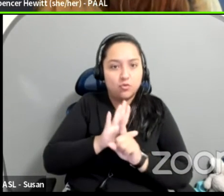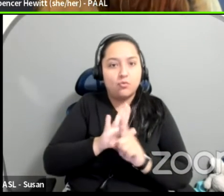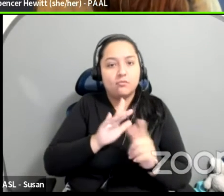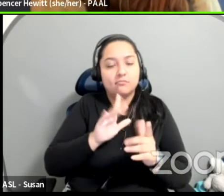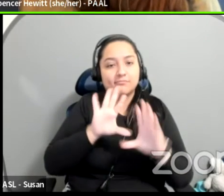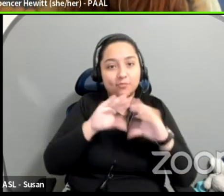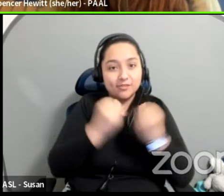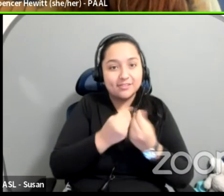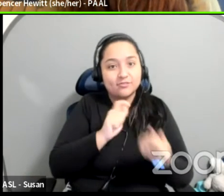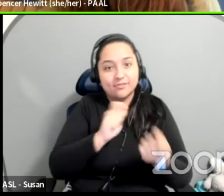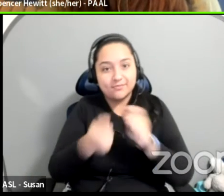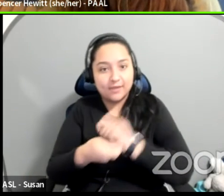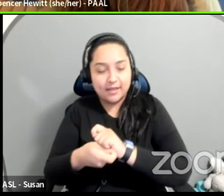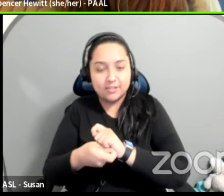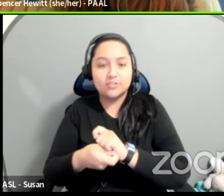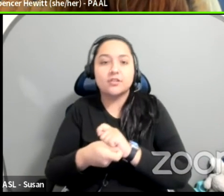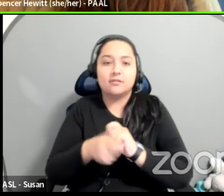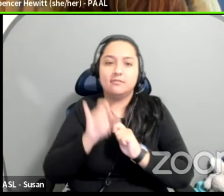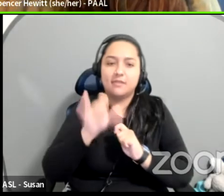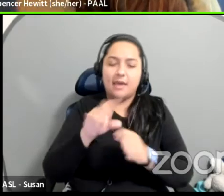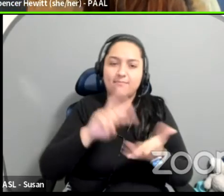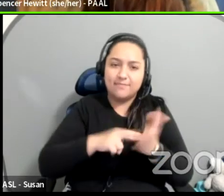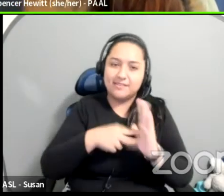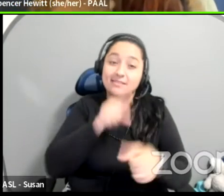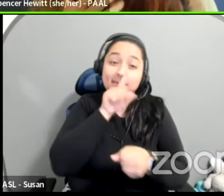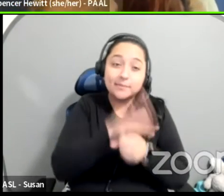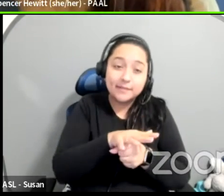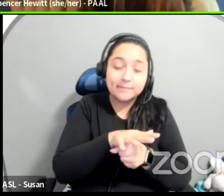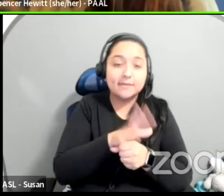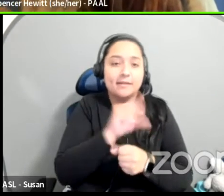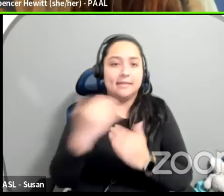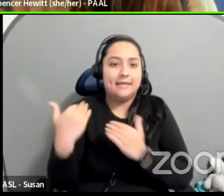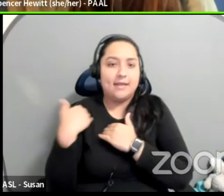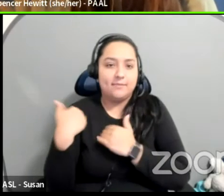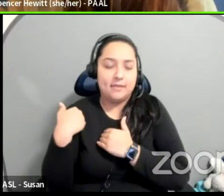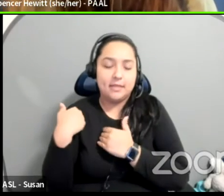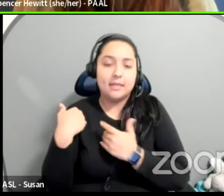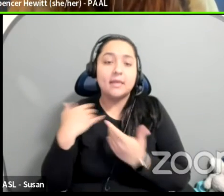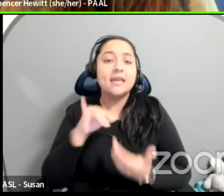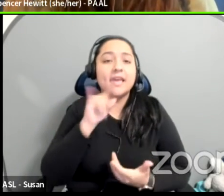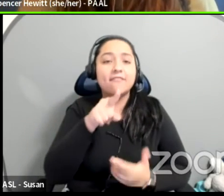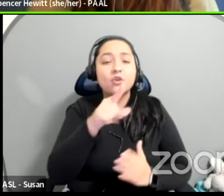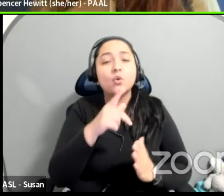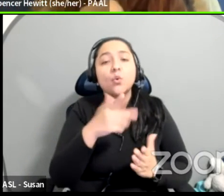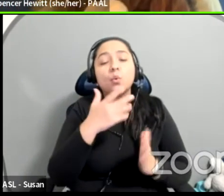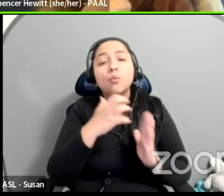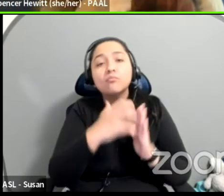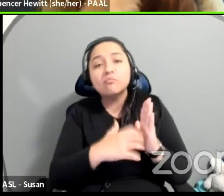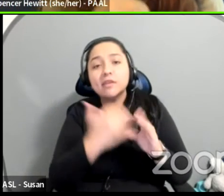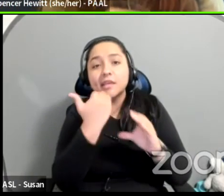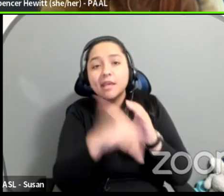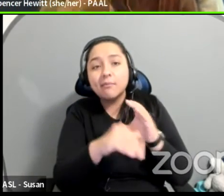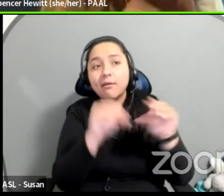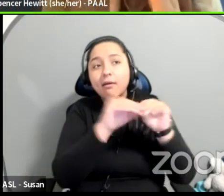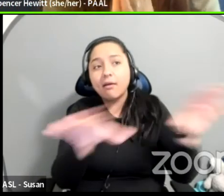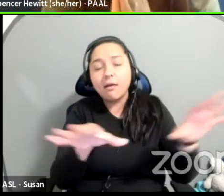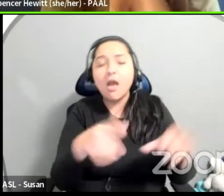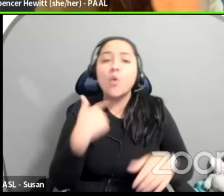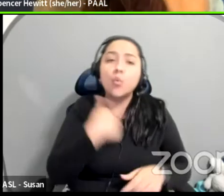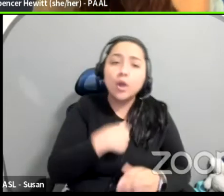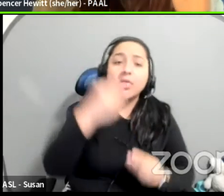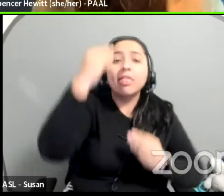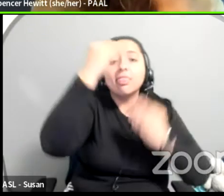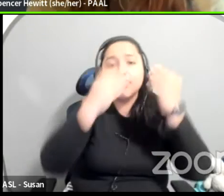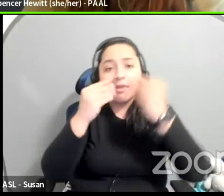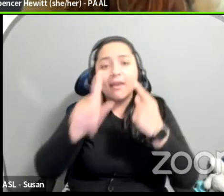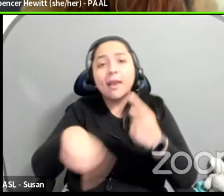that's commitment and that's accountability. It's one thing to like write them an email and say, hey, we're thinking about doing this thing. It's another thing to put it